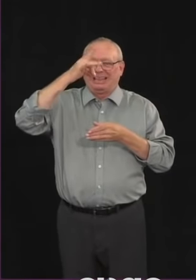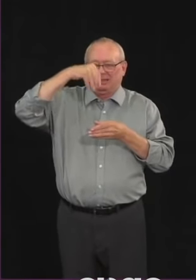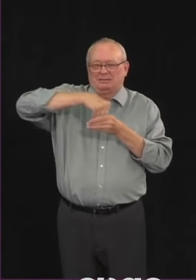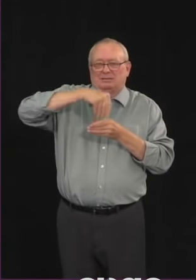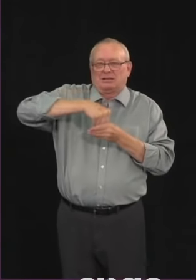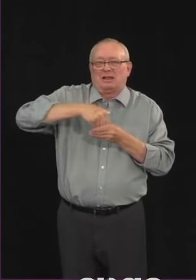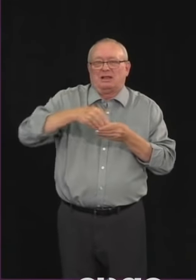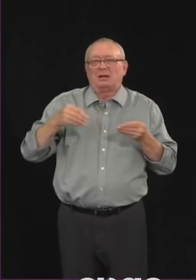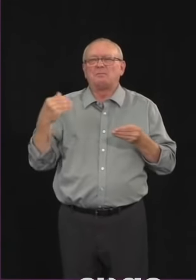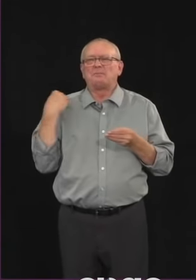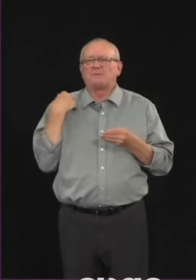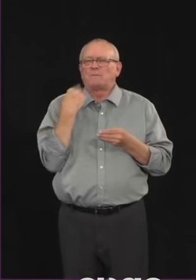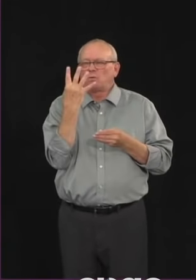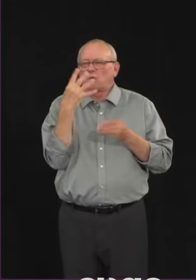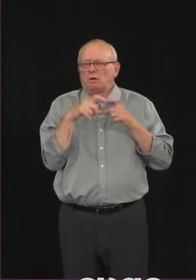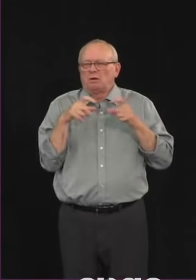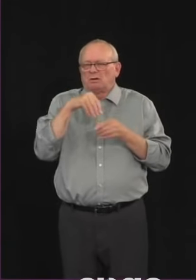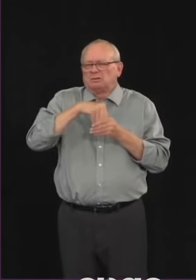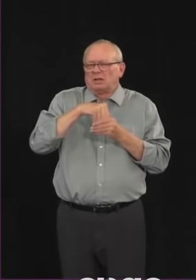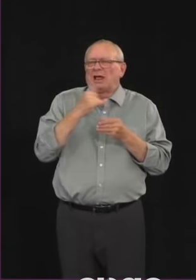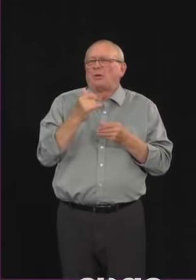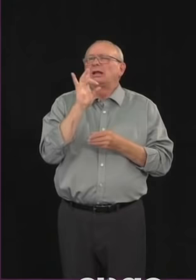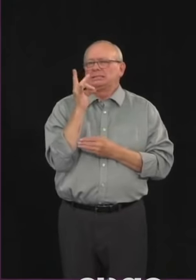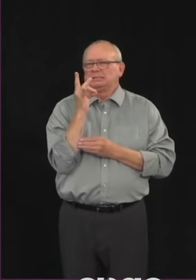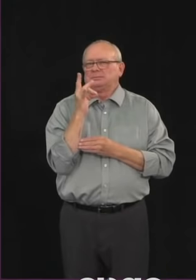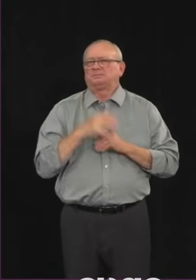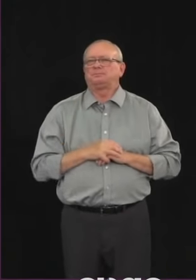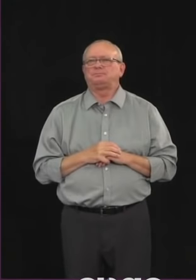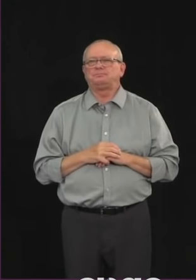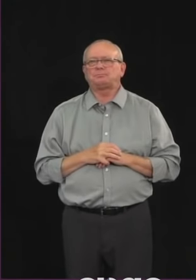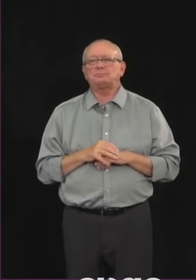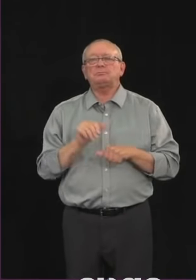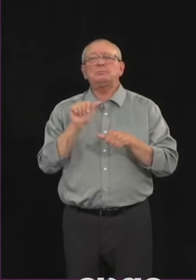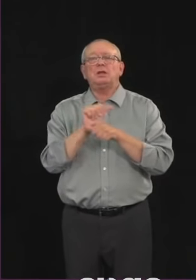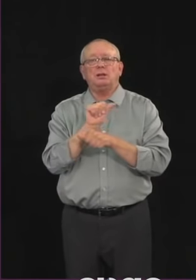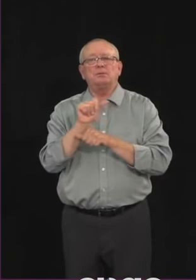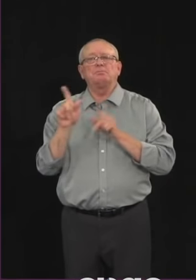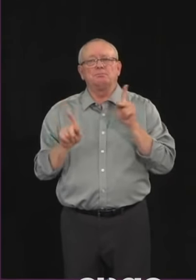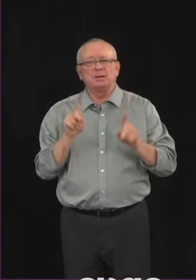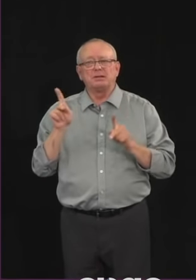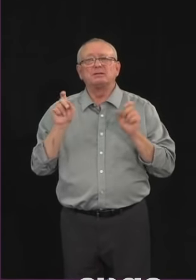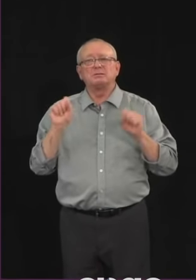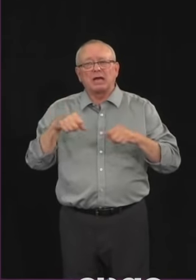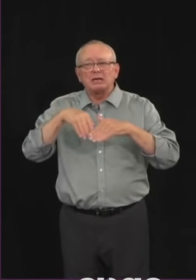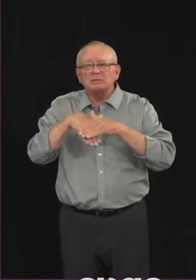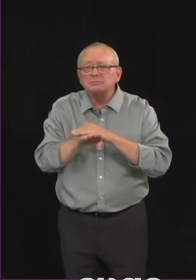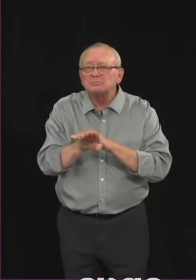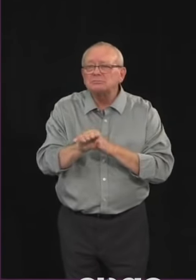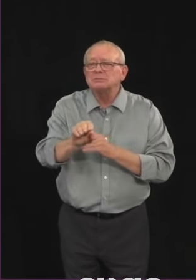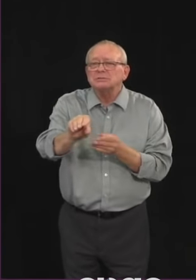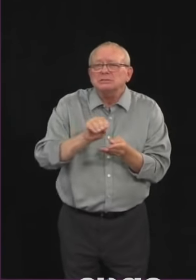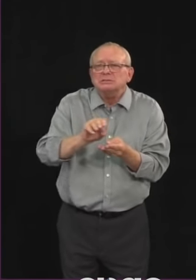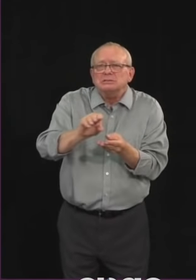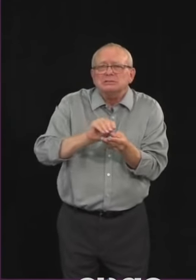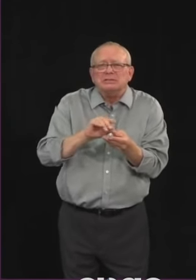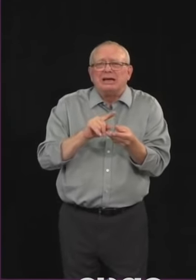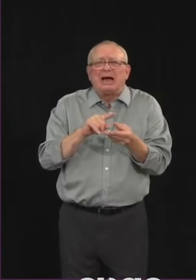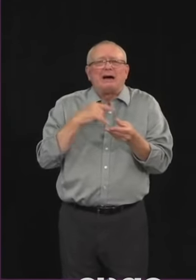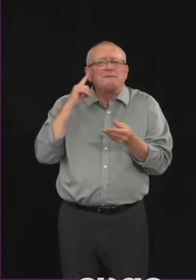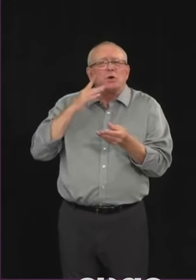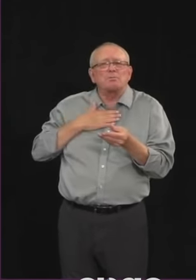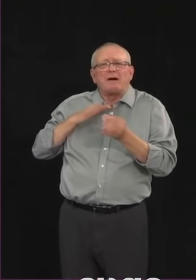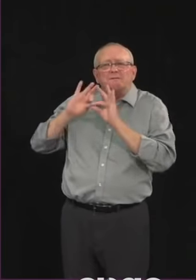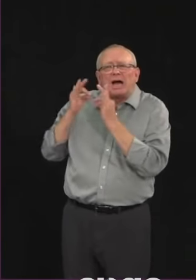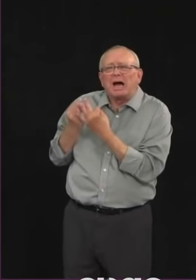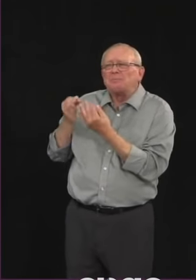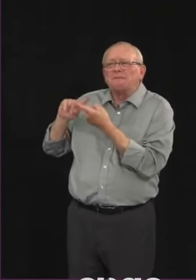As well I encourage Albertans to pick up masks for their family and for their friends who can't get to a restaurant or drive-through to get their